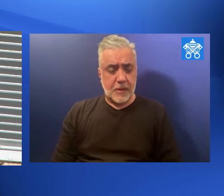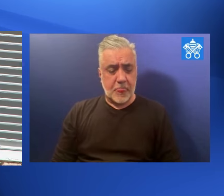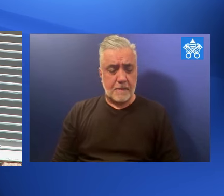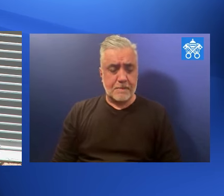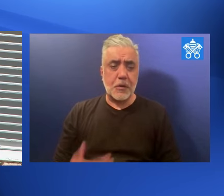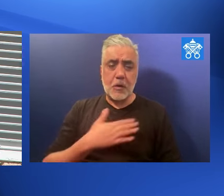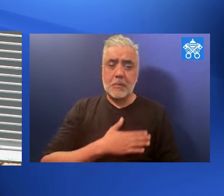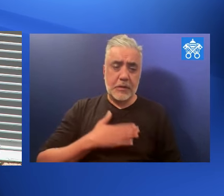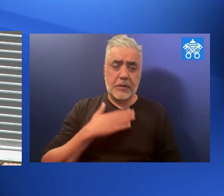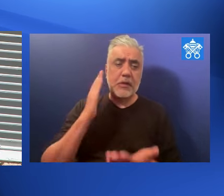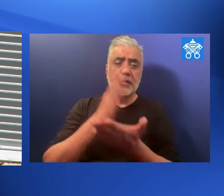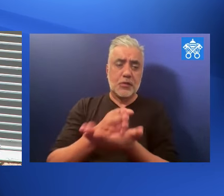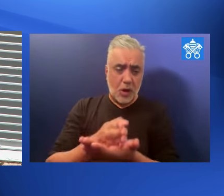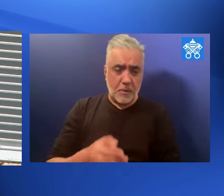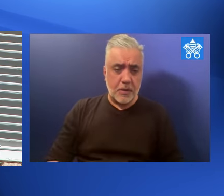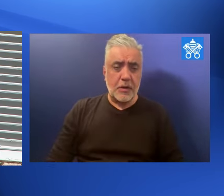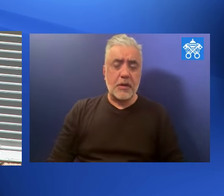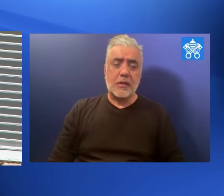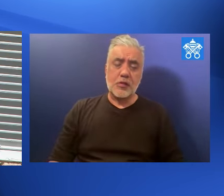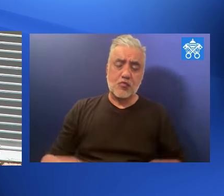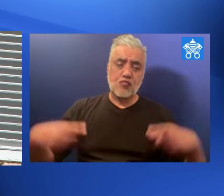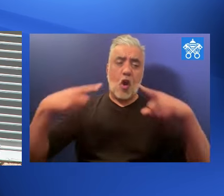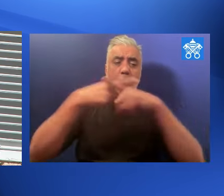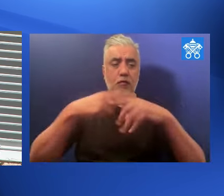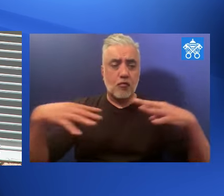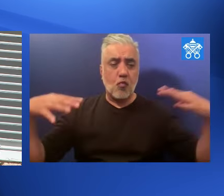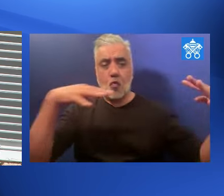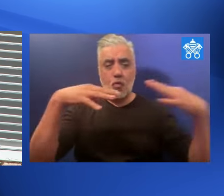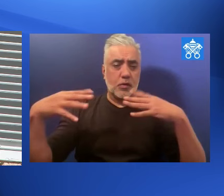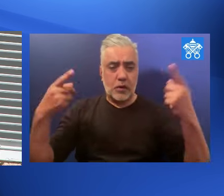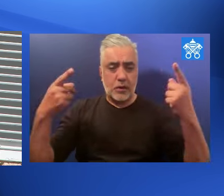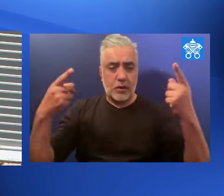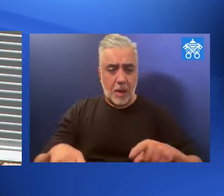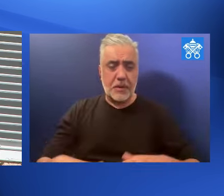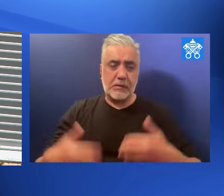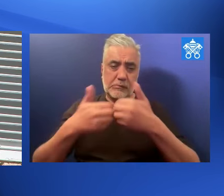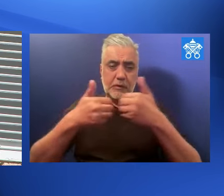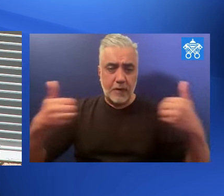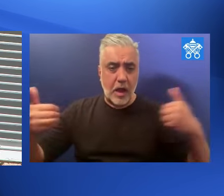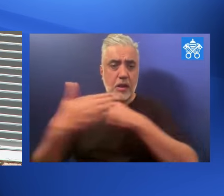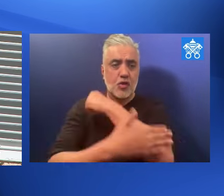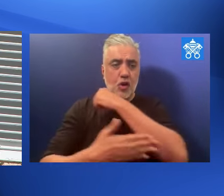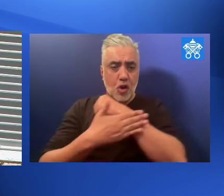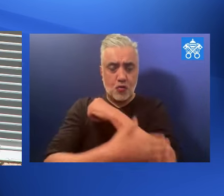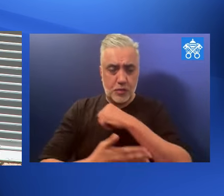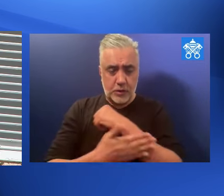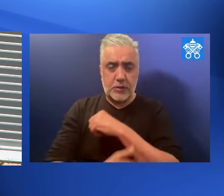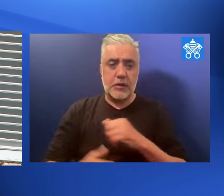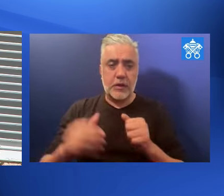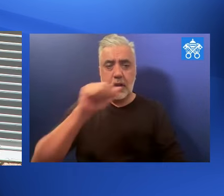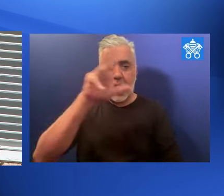There are so many... Please stop these mini conflicts that